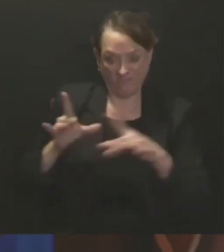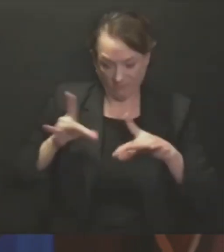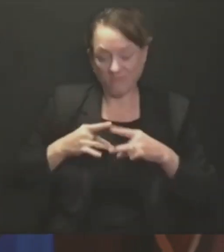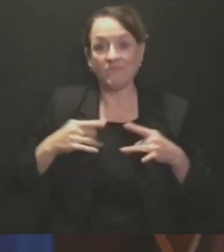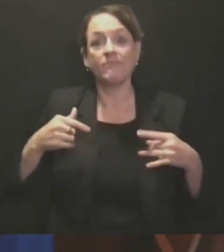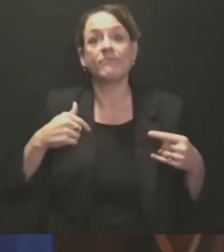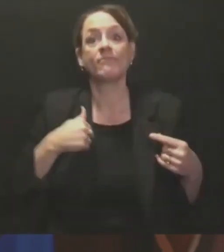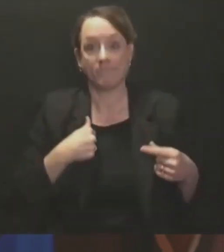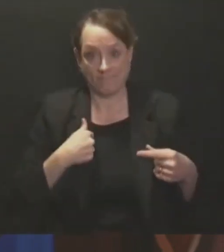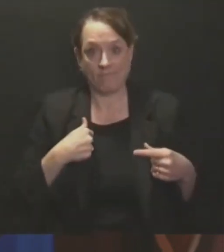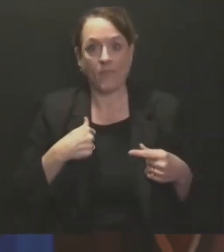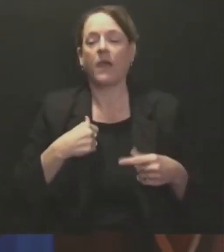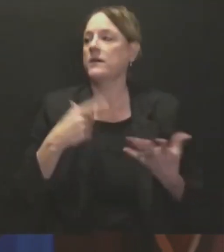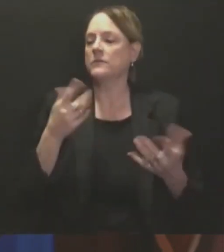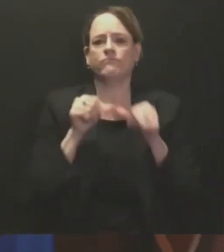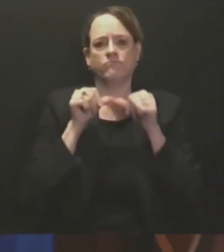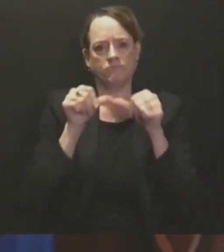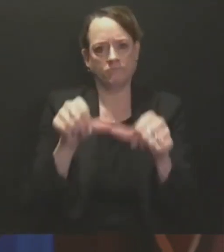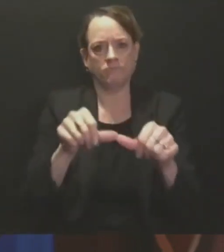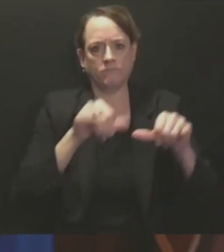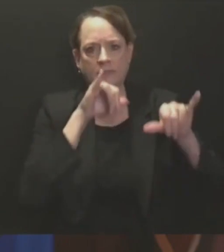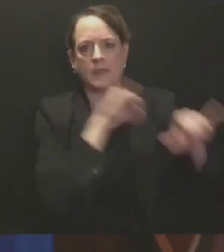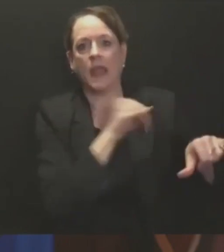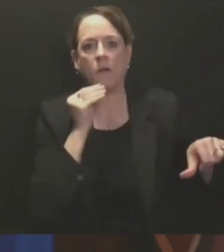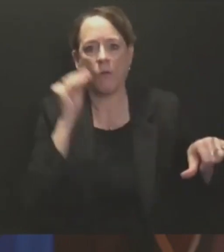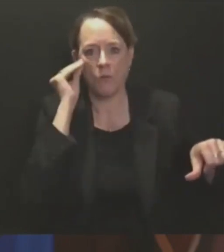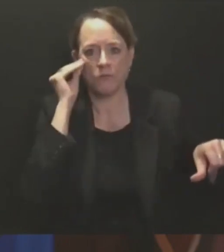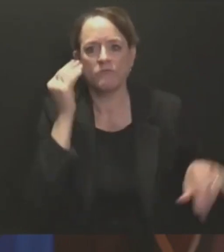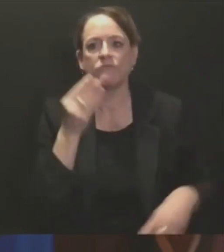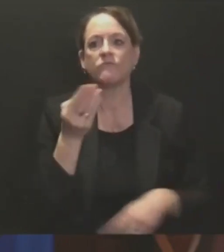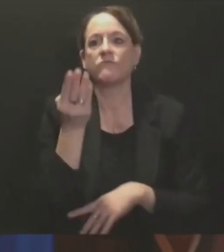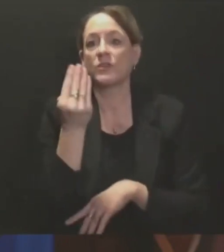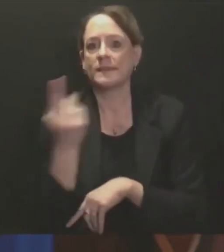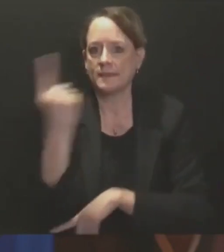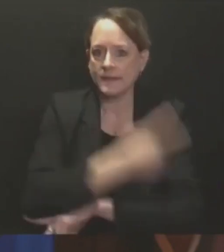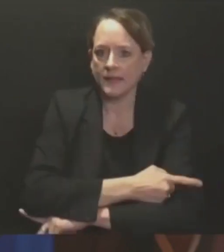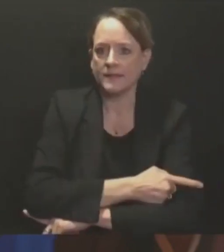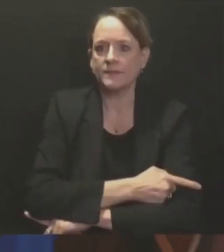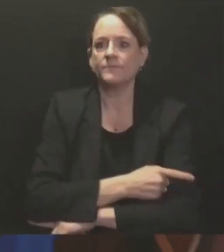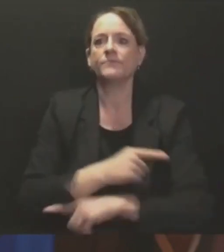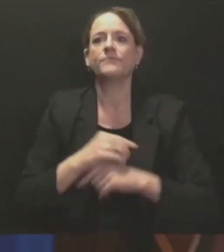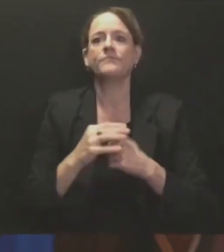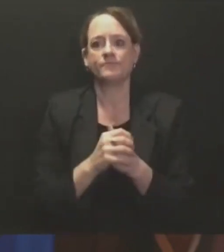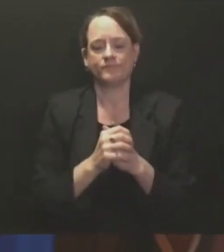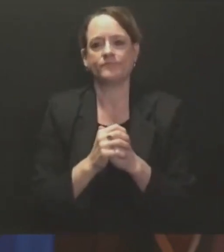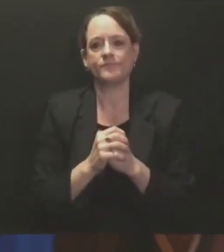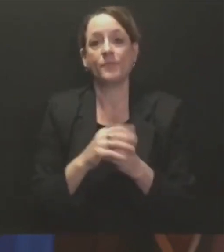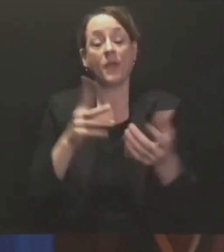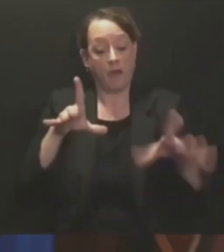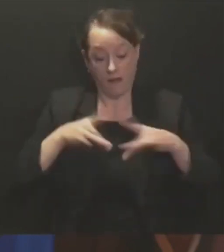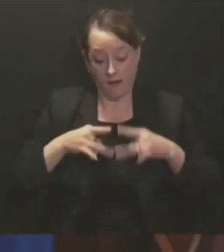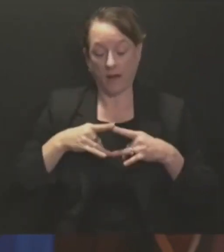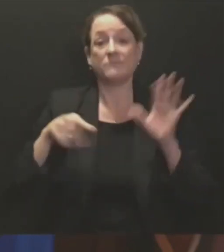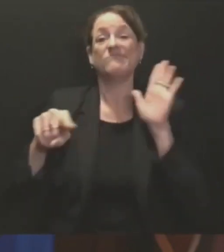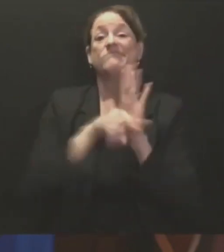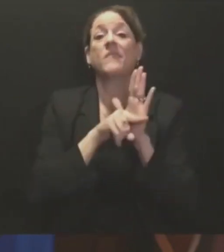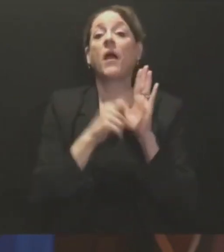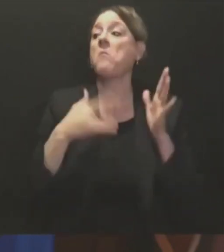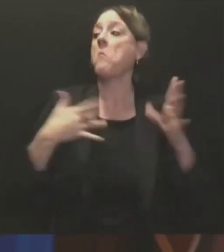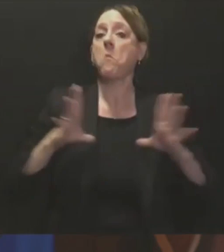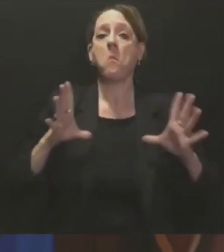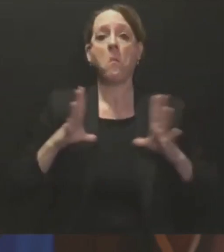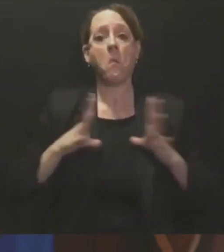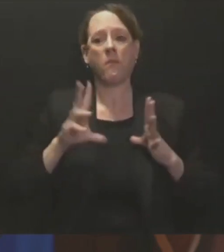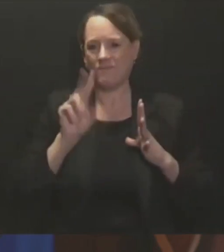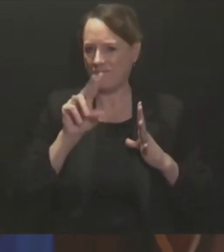important to remember that just because you test negative today doesn't guarantee the negative test tomorrow. So please stay